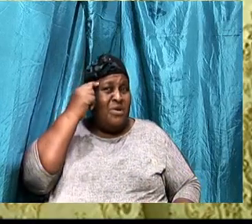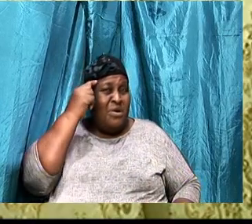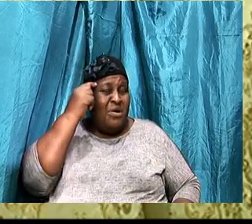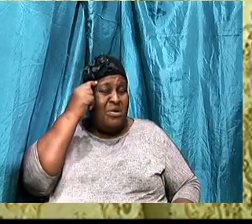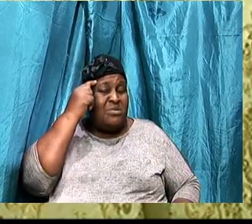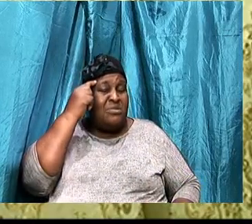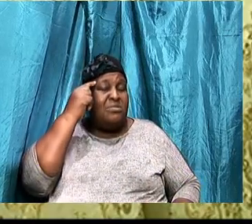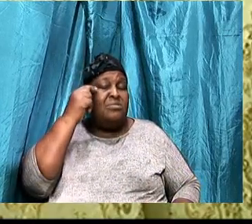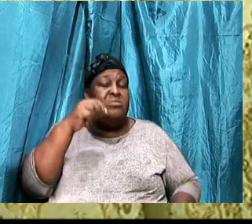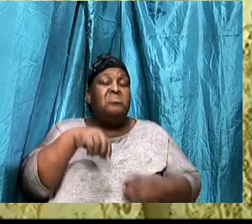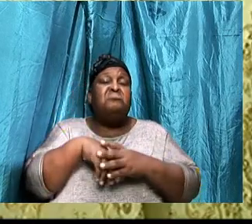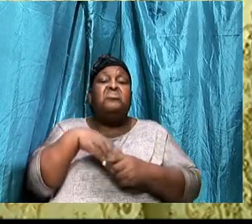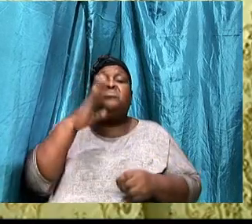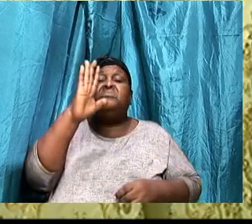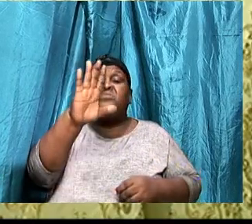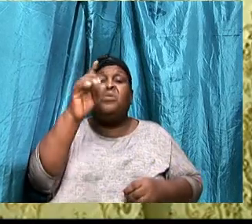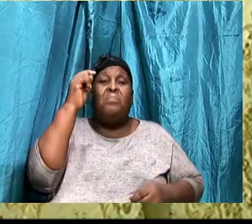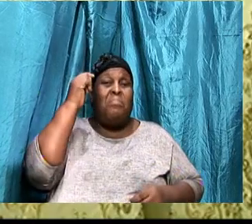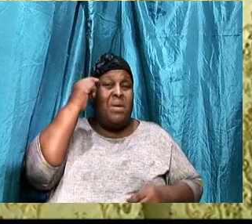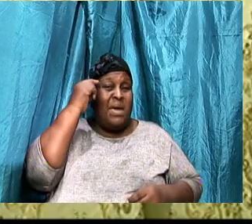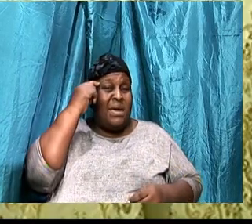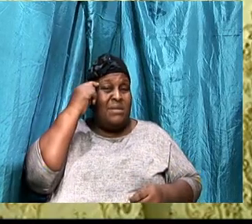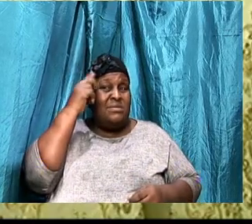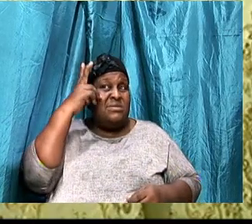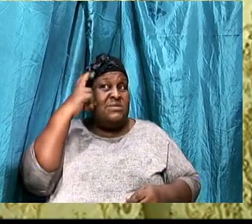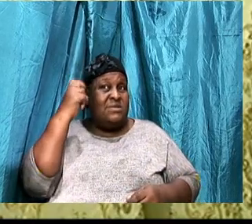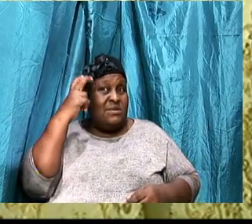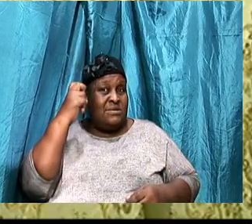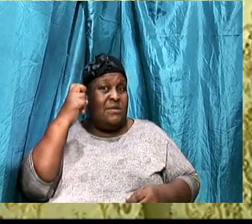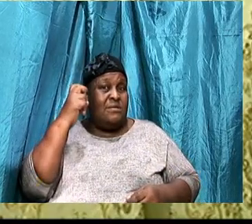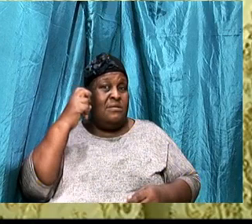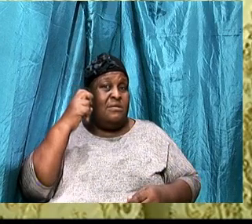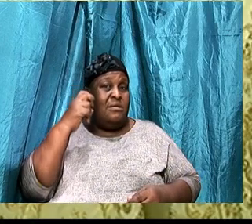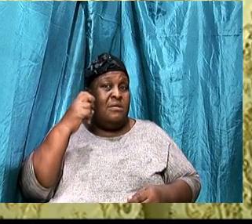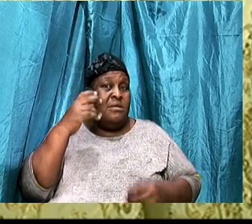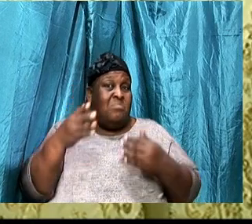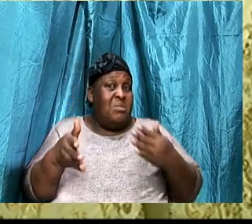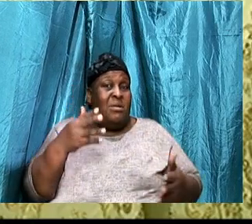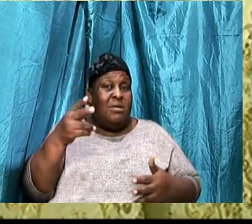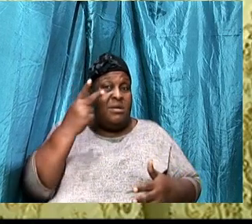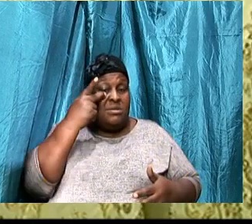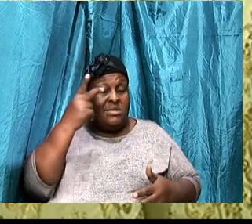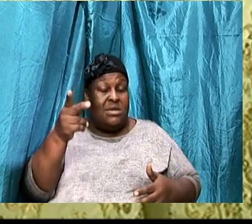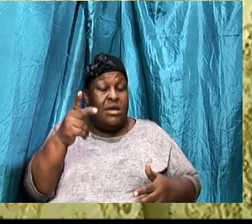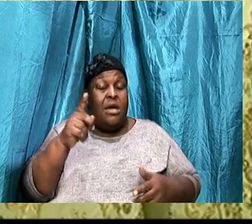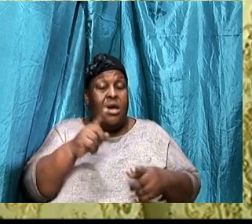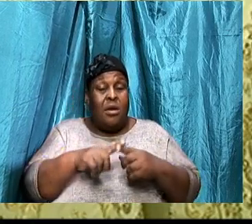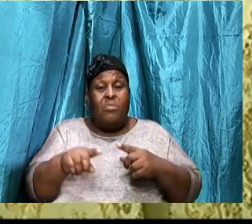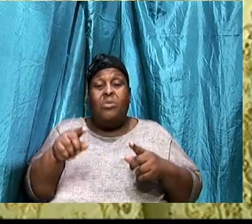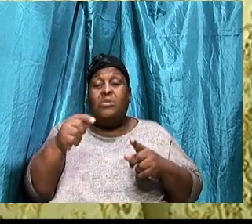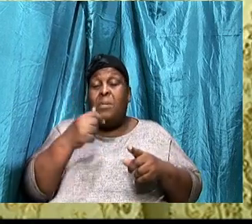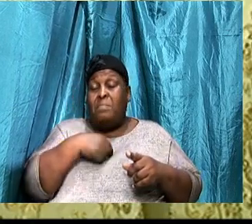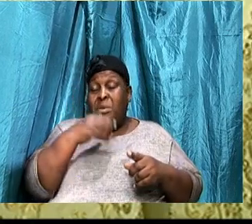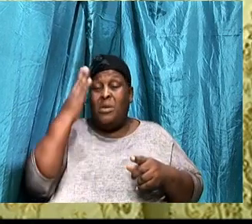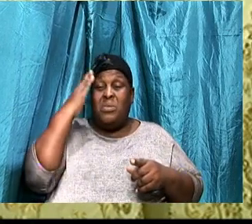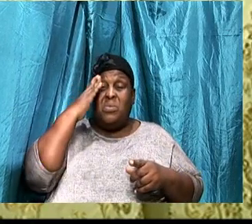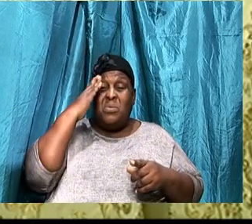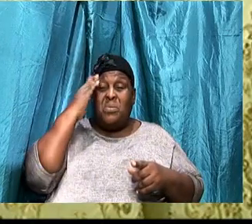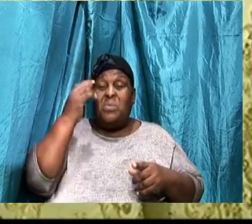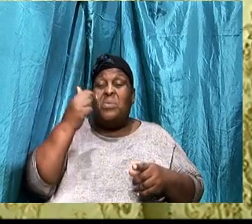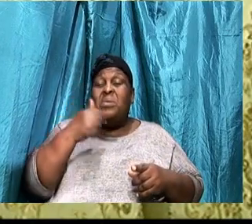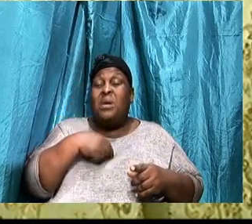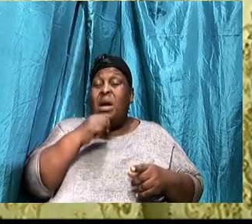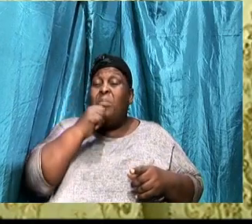not of God, I might not see it, But I know, Without a shadow, Of a doubt, That I am blessed, With all,